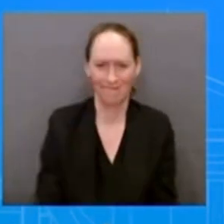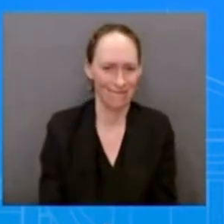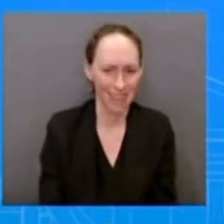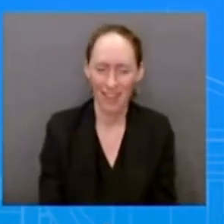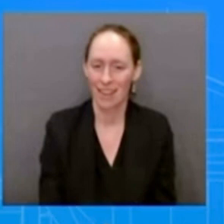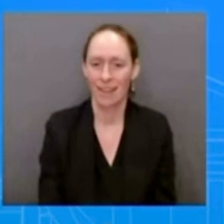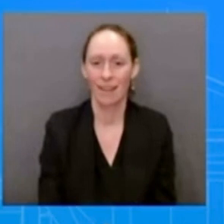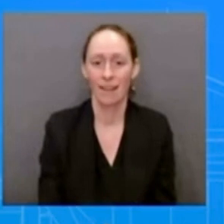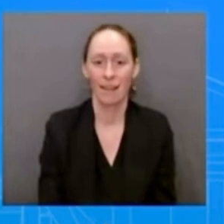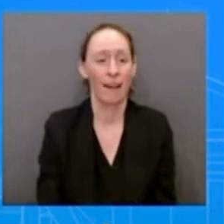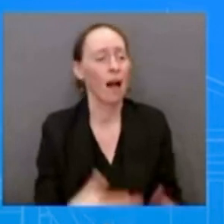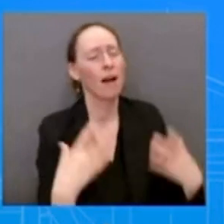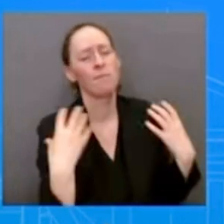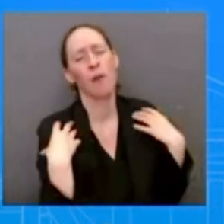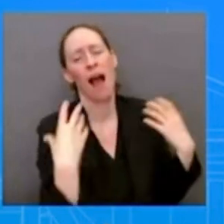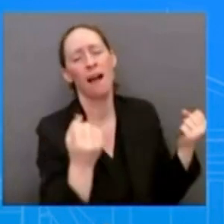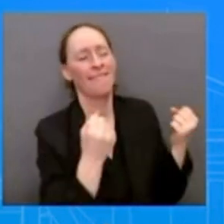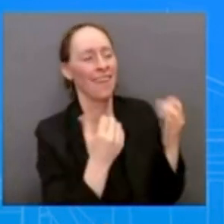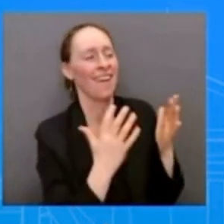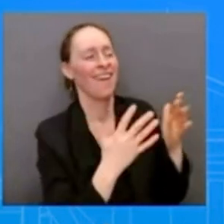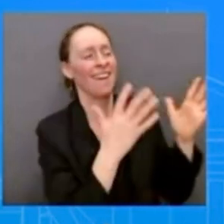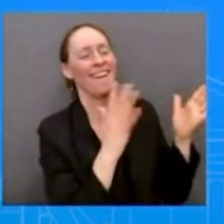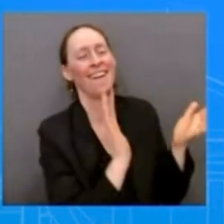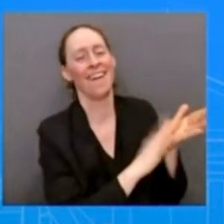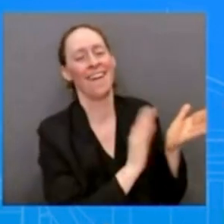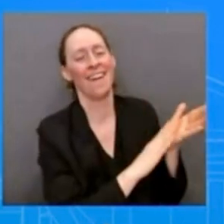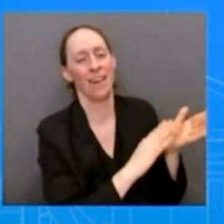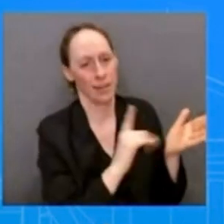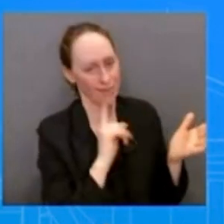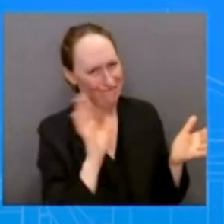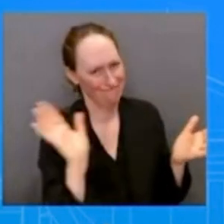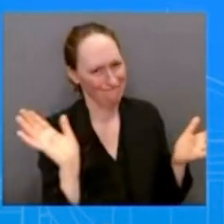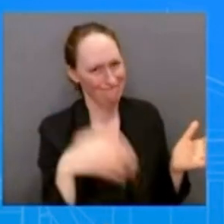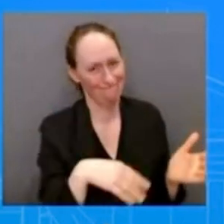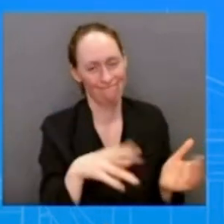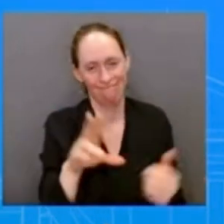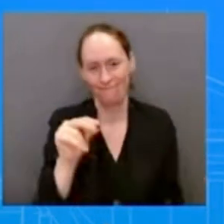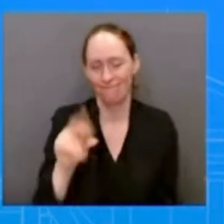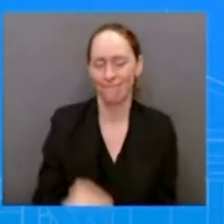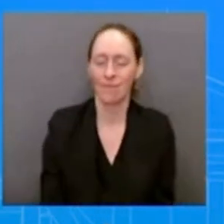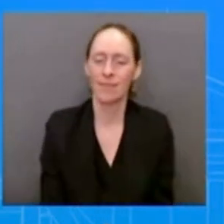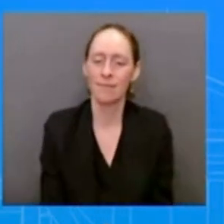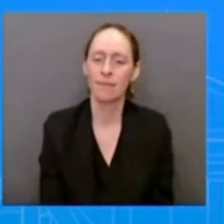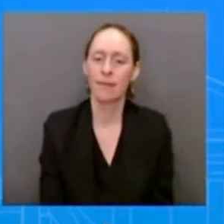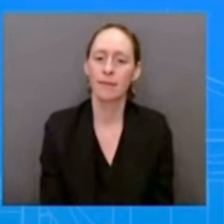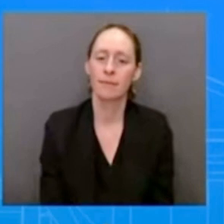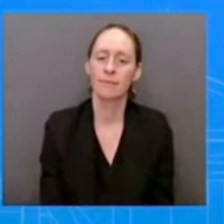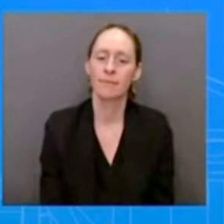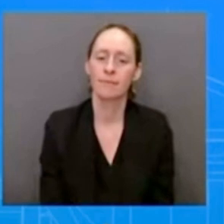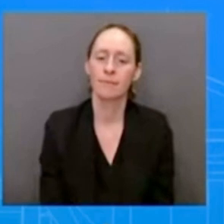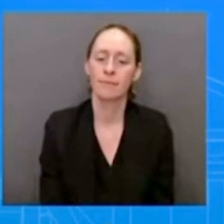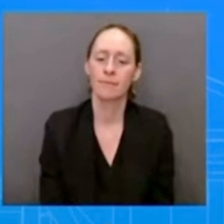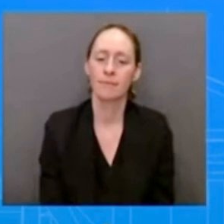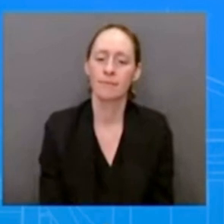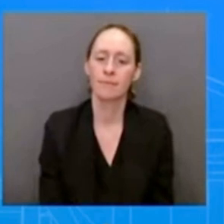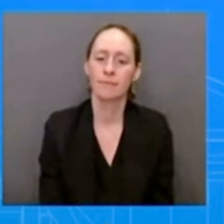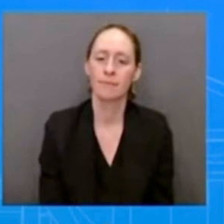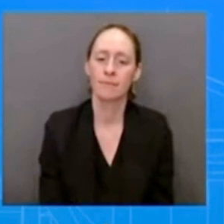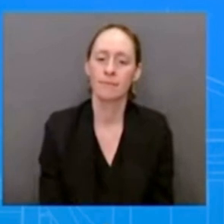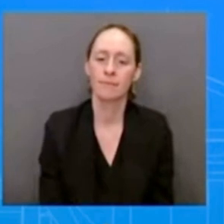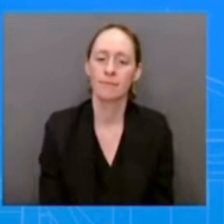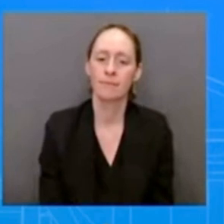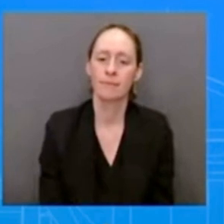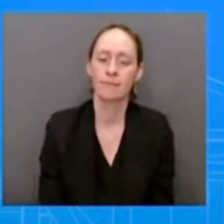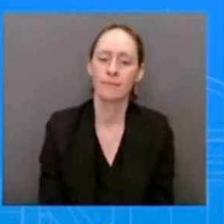at worst uh maliciously uh putting uh himself and uh u.s property